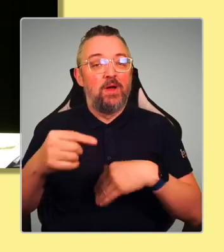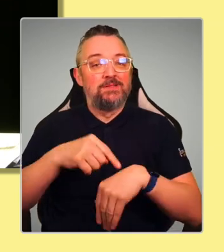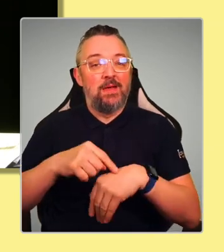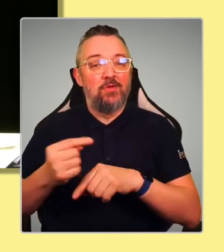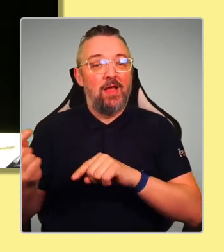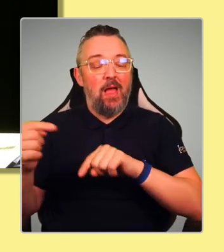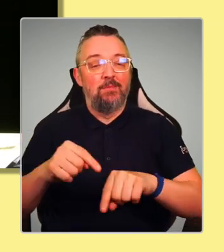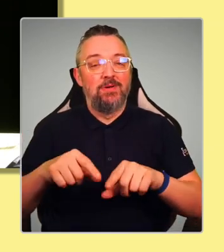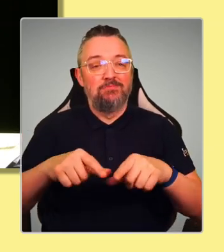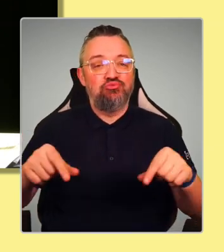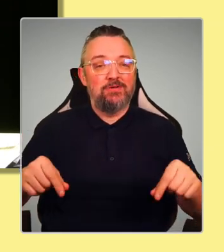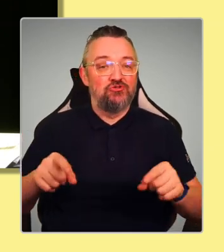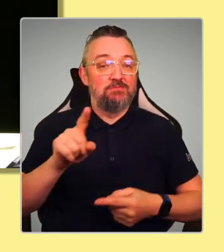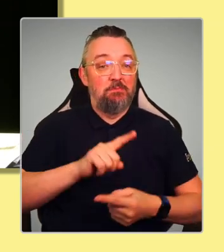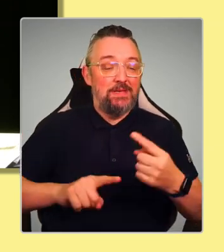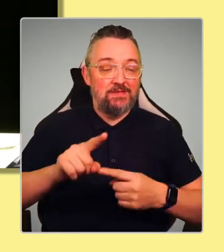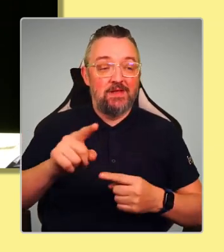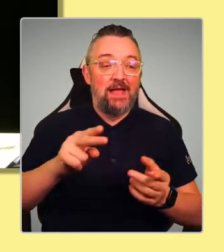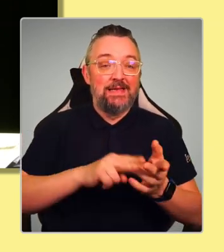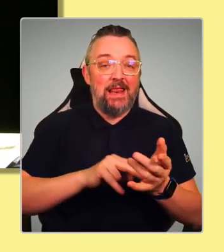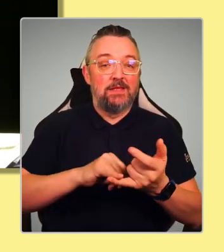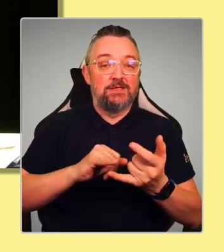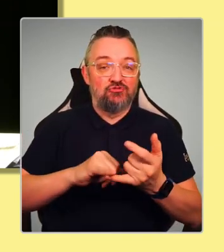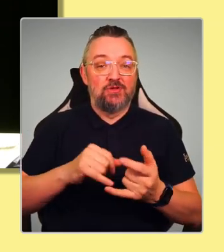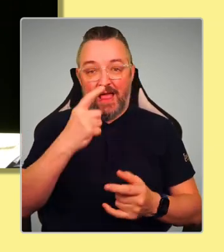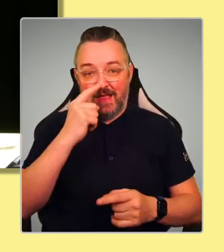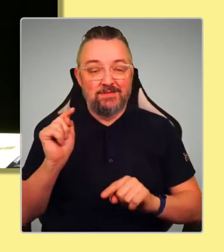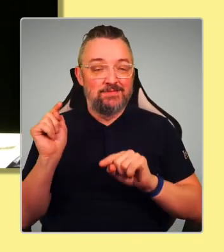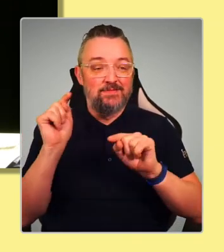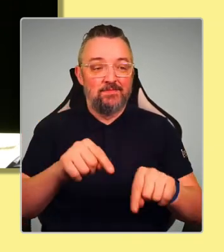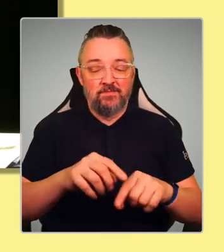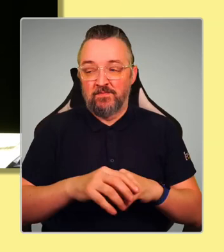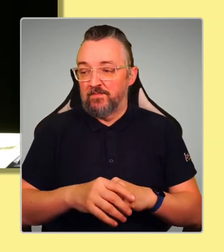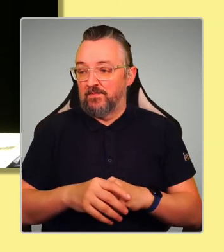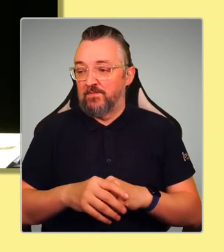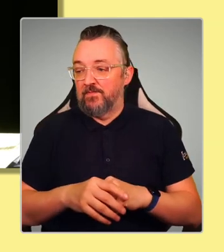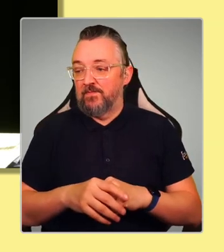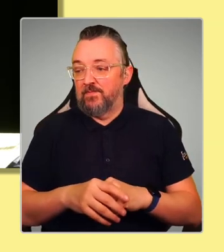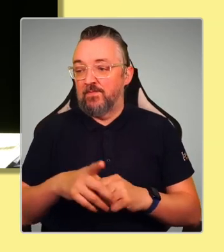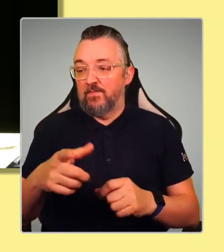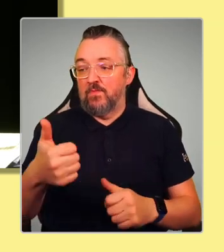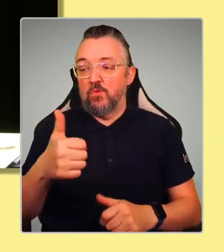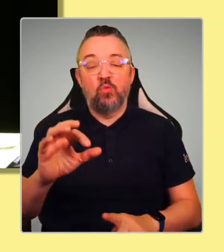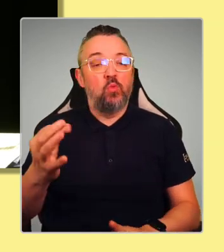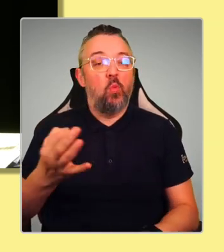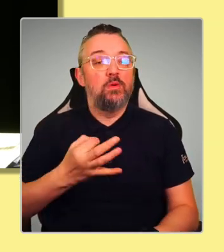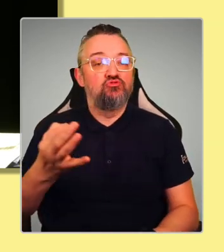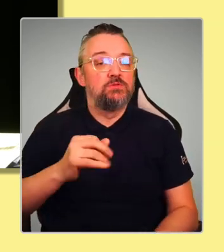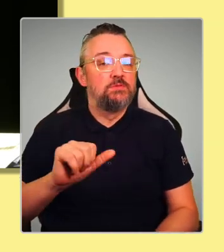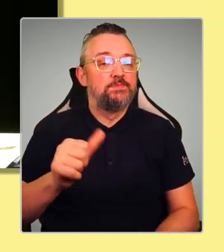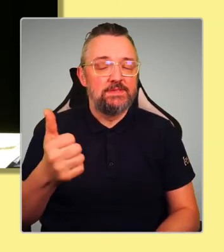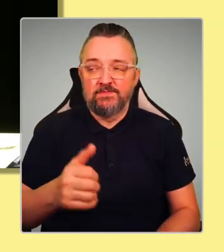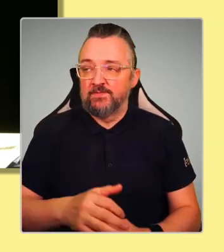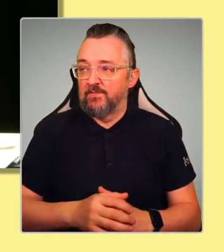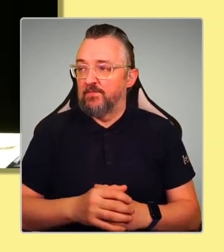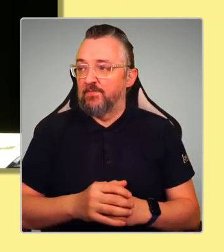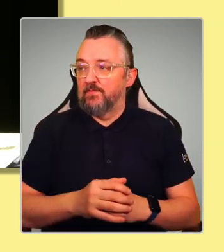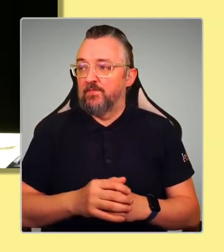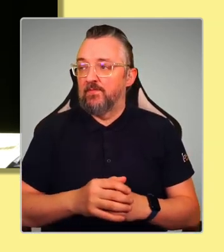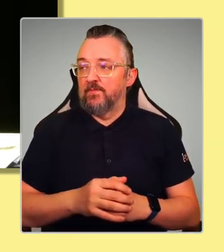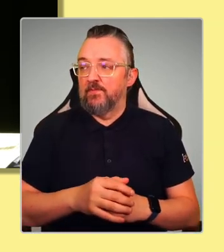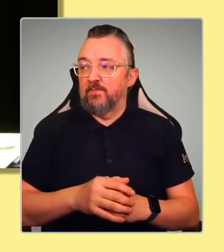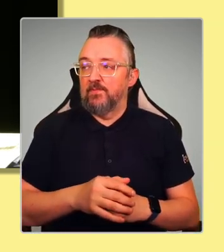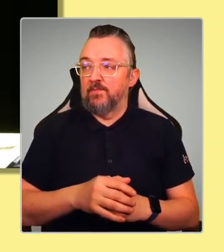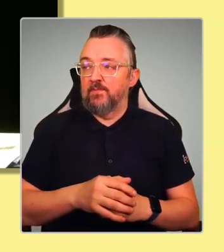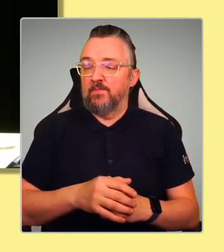Sturgeon might well be attending, I imagine. Really good question. Really good question. So at its heart is